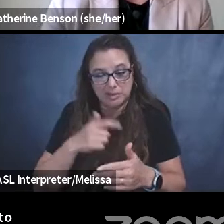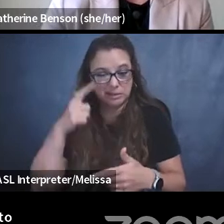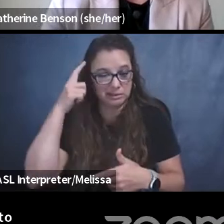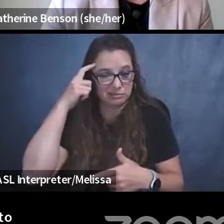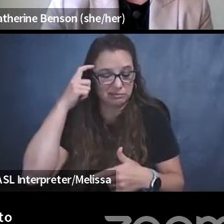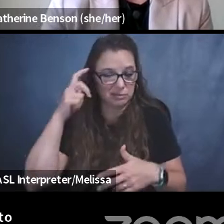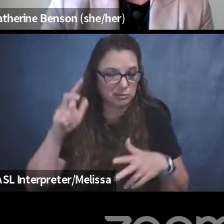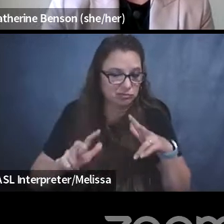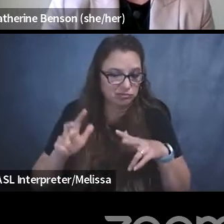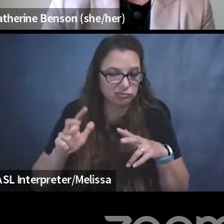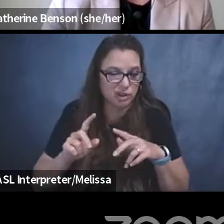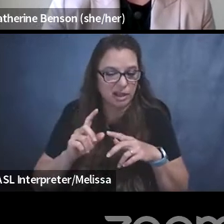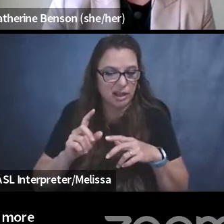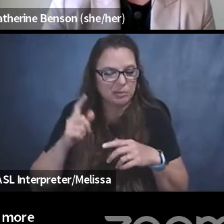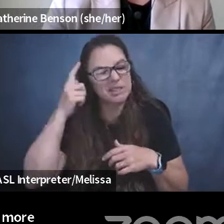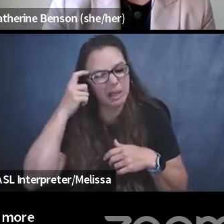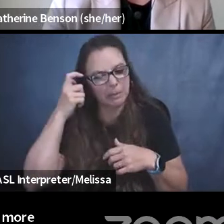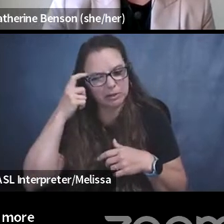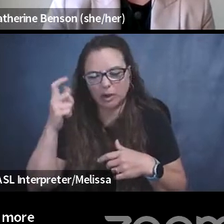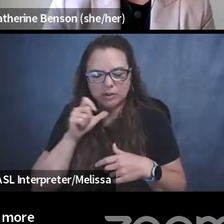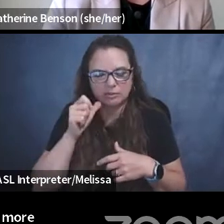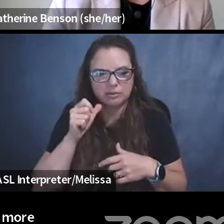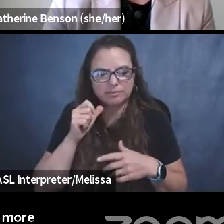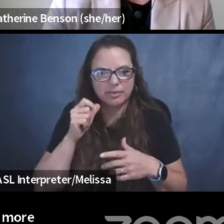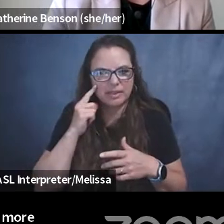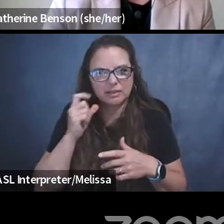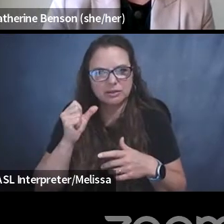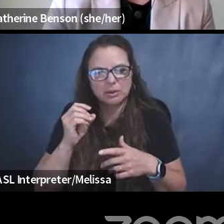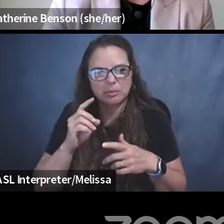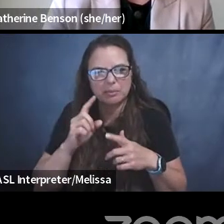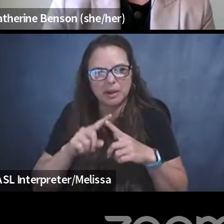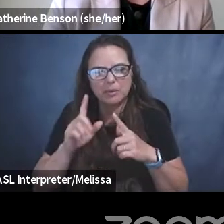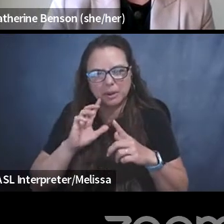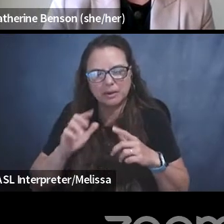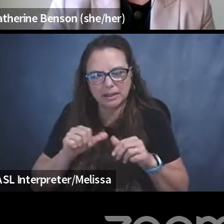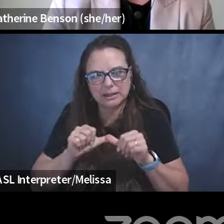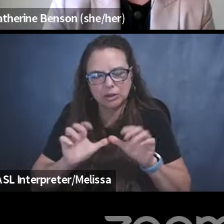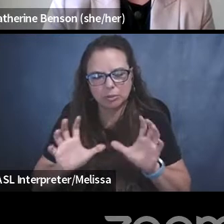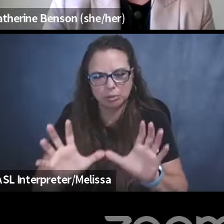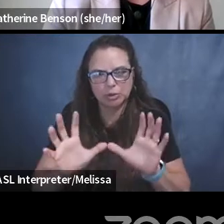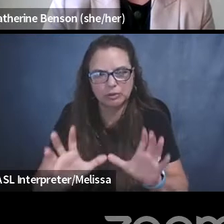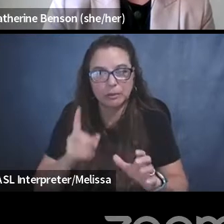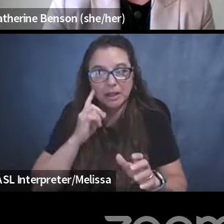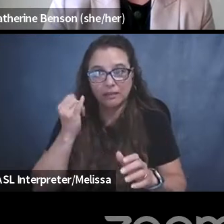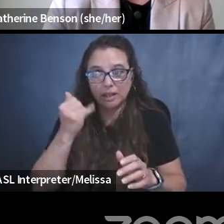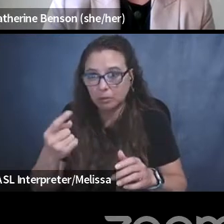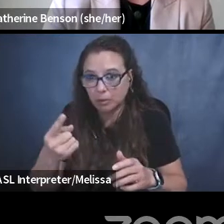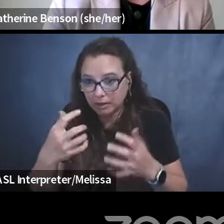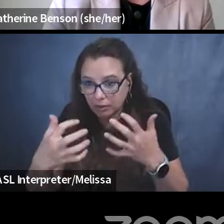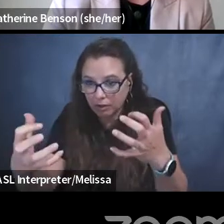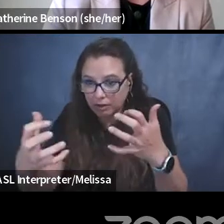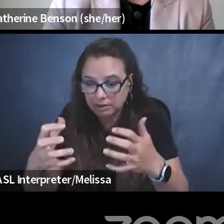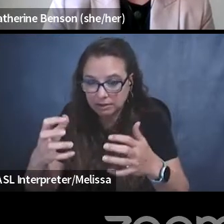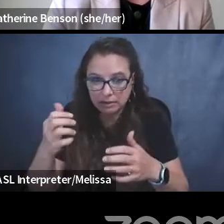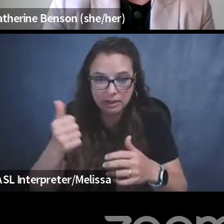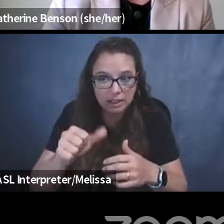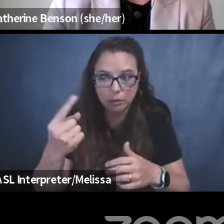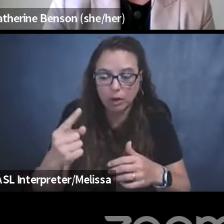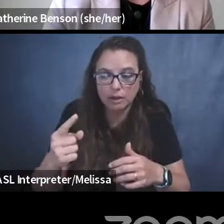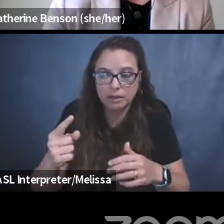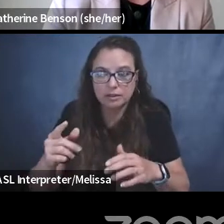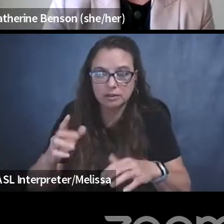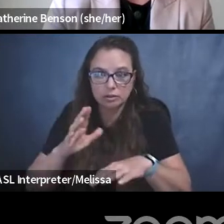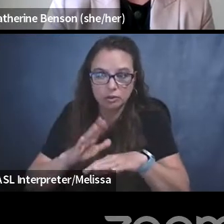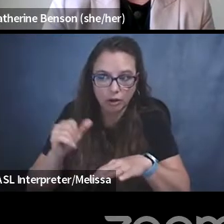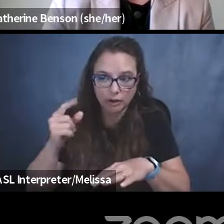for it. And if anybody in the audience is aware of anybody else calling for this kind of audit, or if an audit's been done